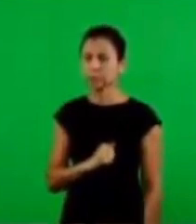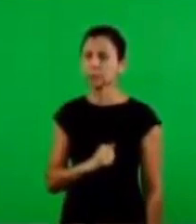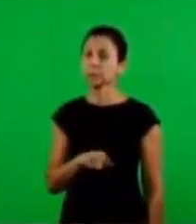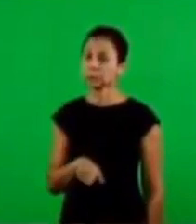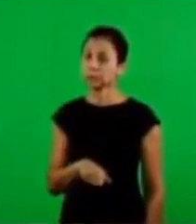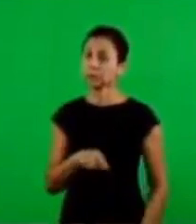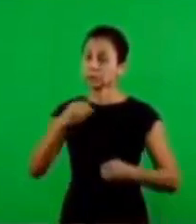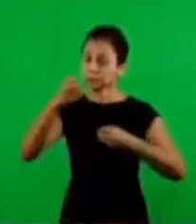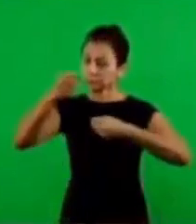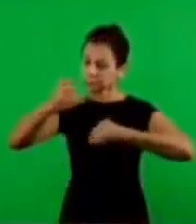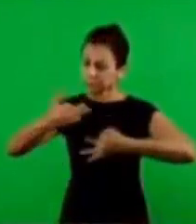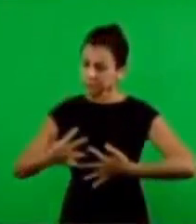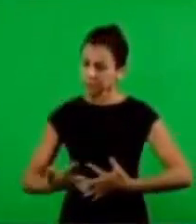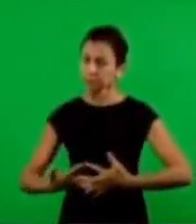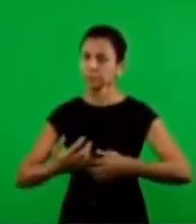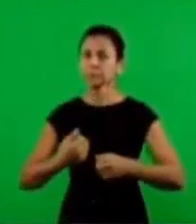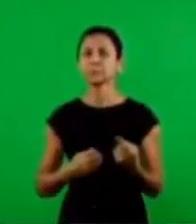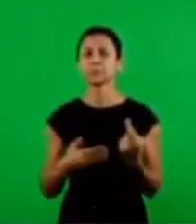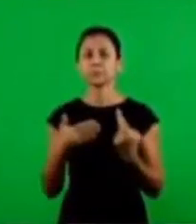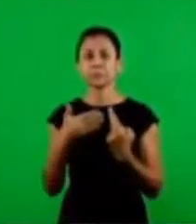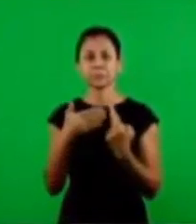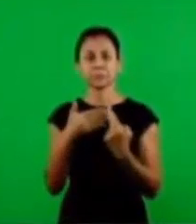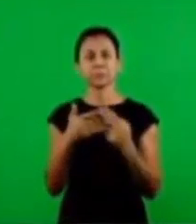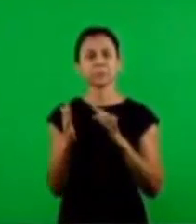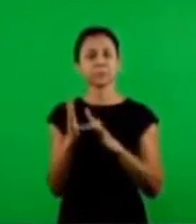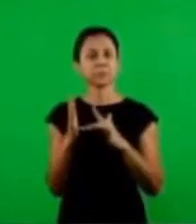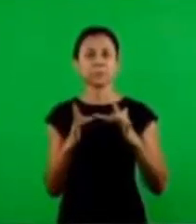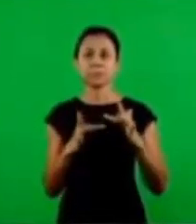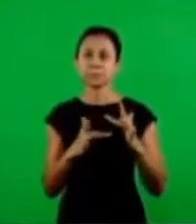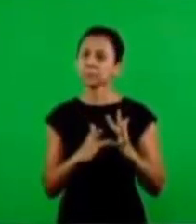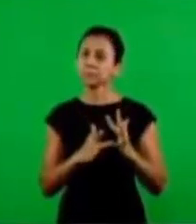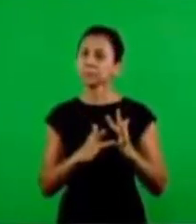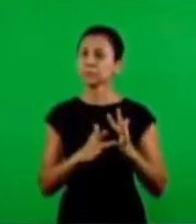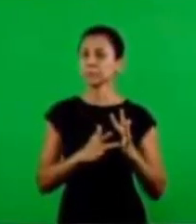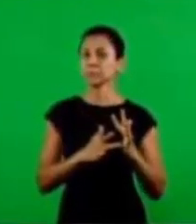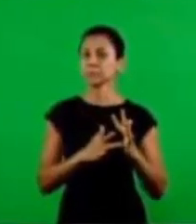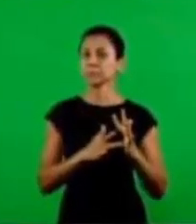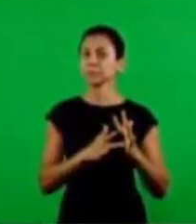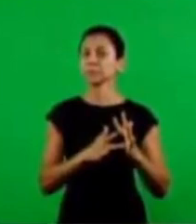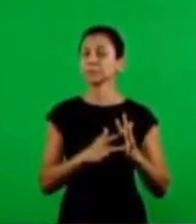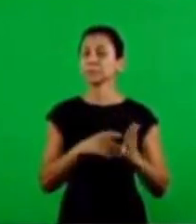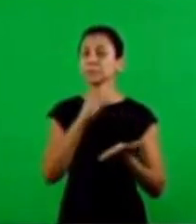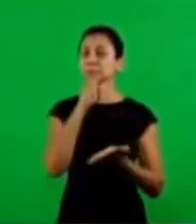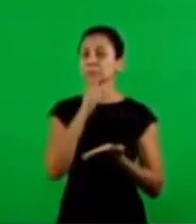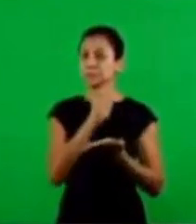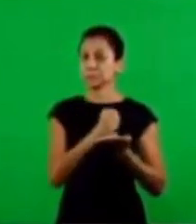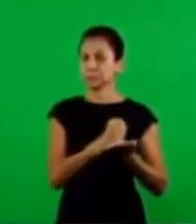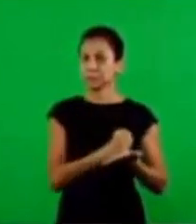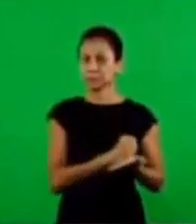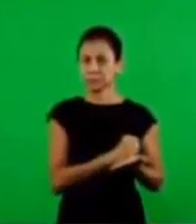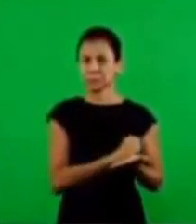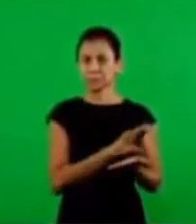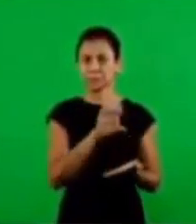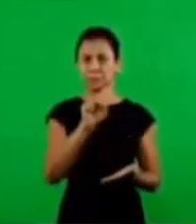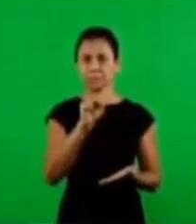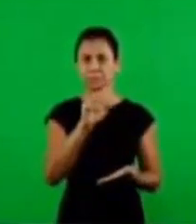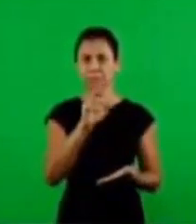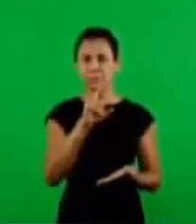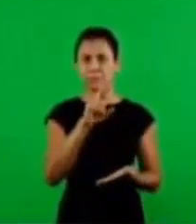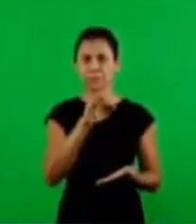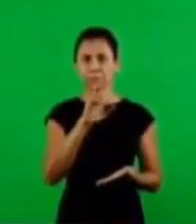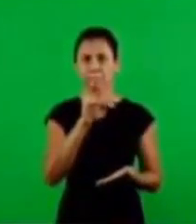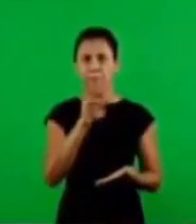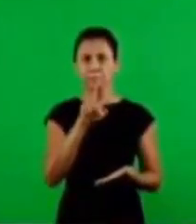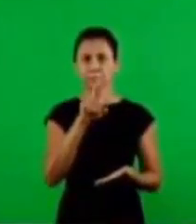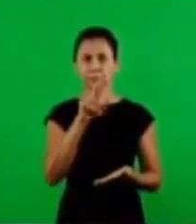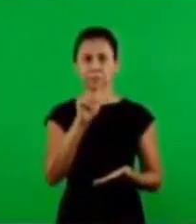that? If you didn't know, the answer is yes. The reference of Jesus. He was mentioning the Old Testament. We didn't